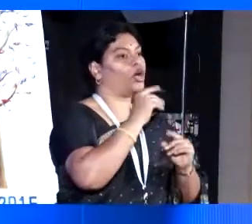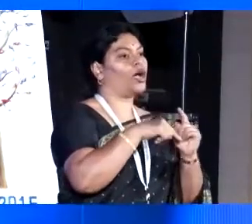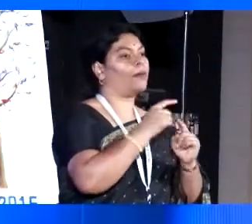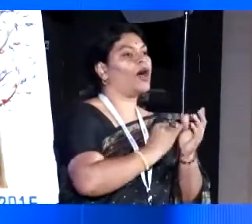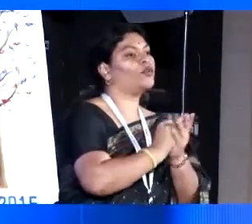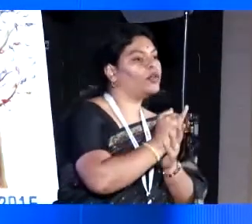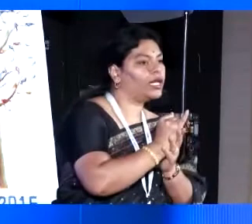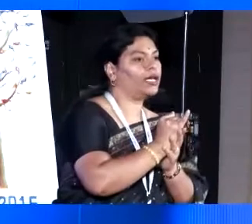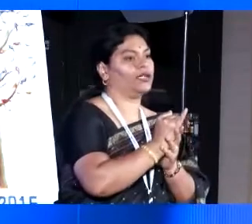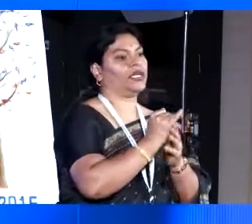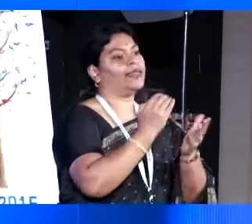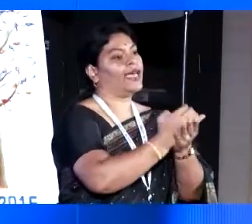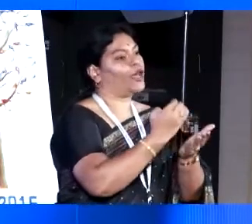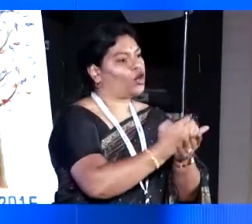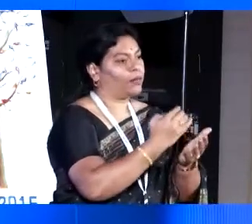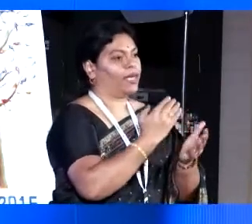economy and all?